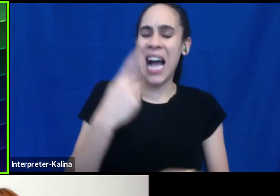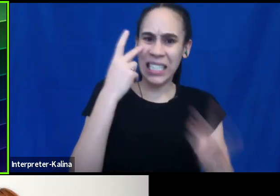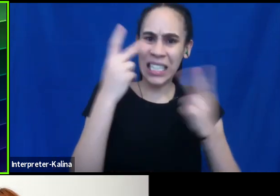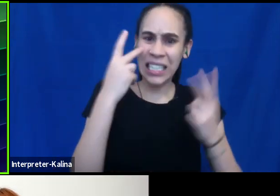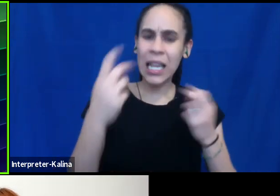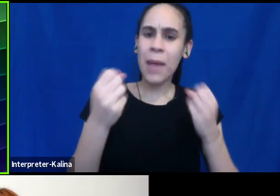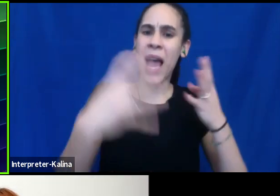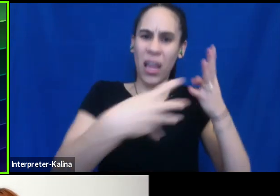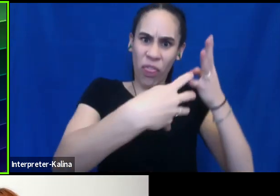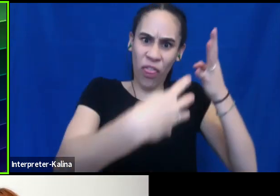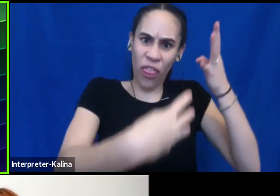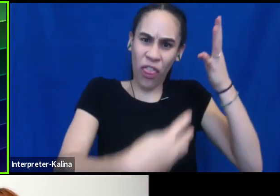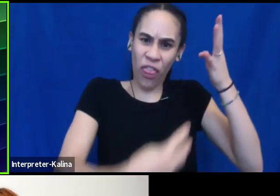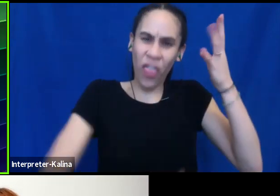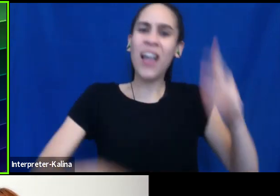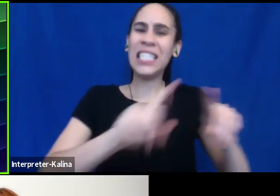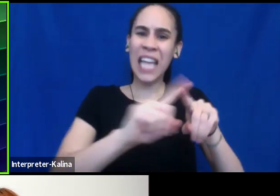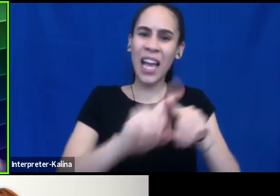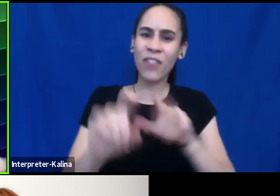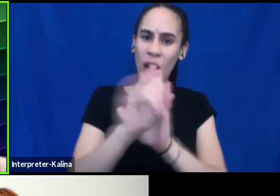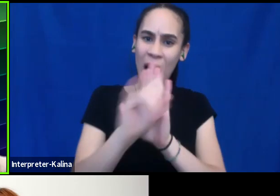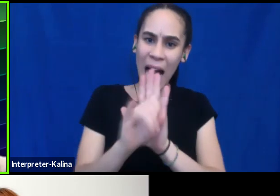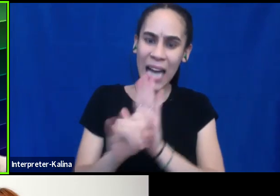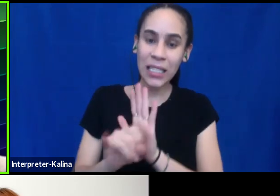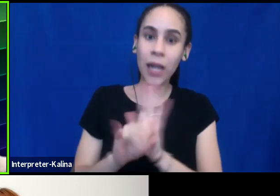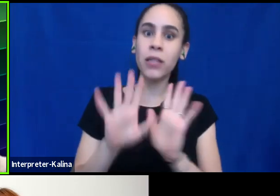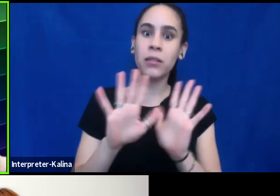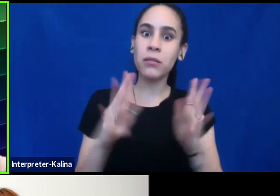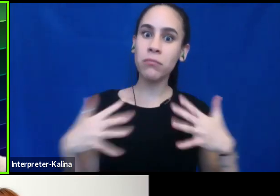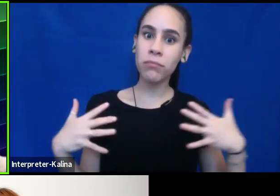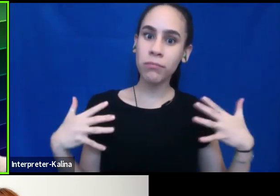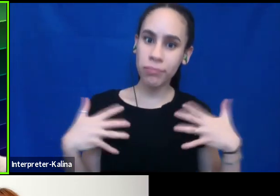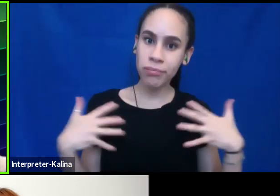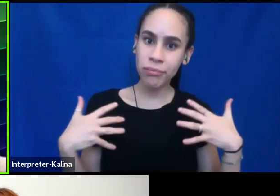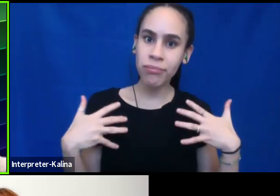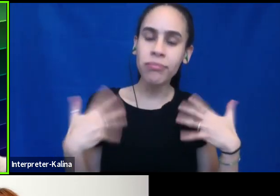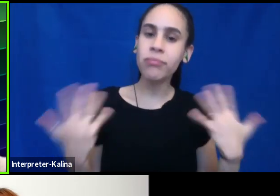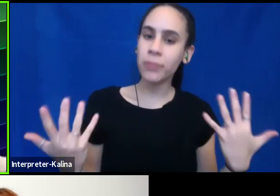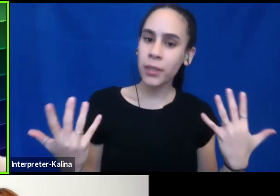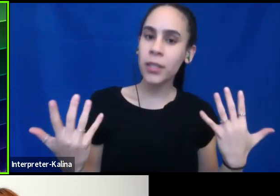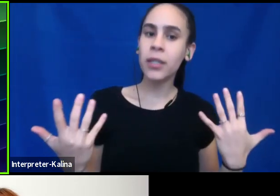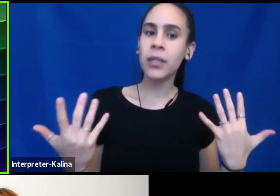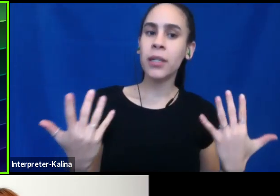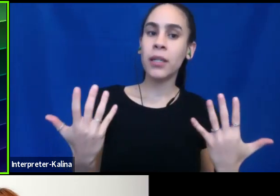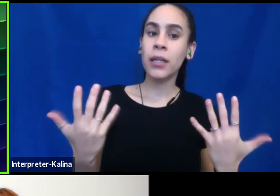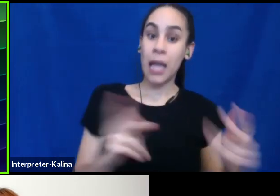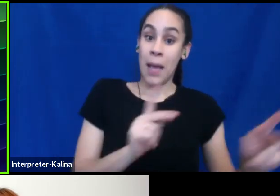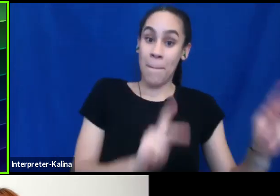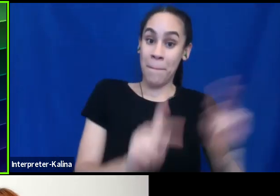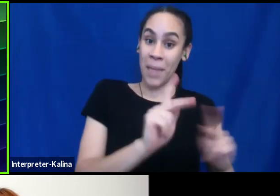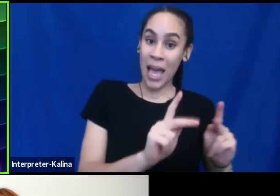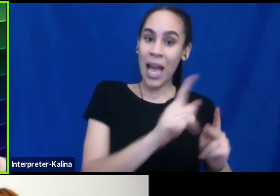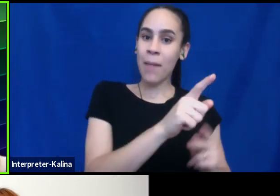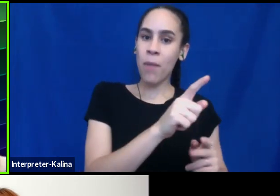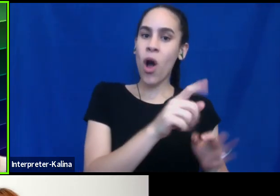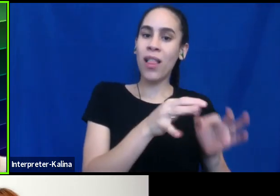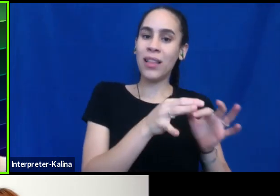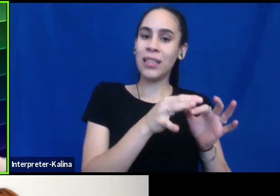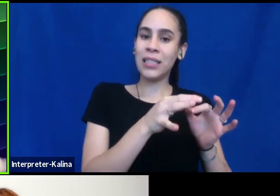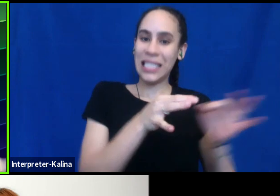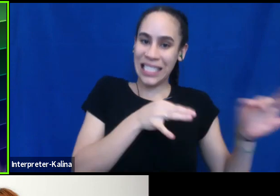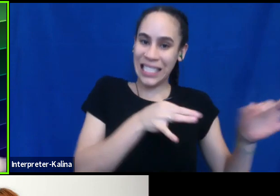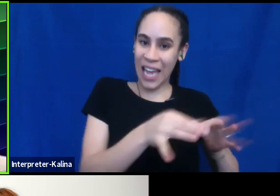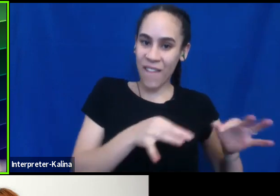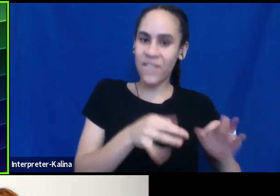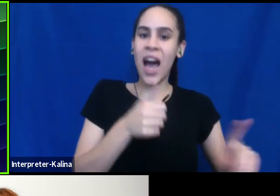different identities and it's incredibly intimidating. Um, and the fact is that people, um, define their identities in different ways. So even